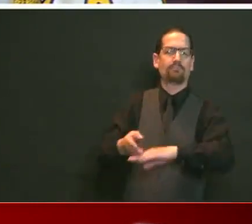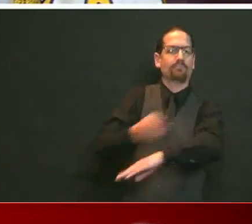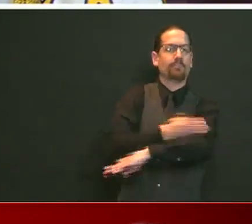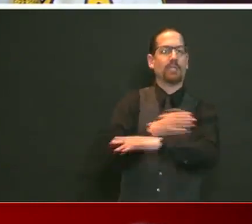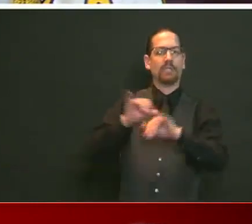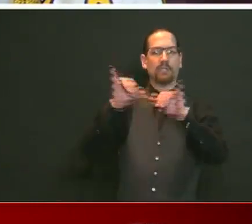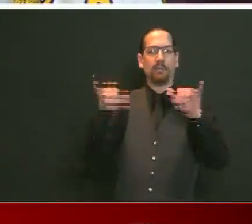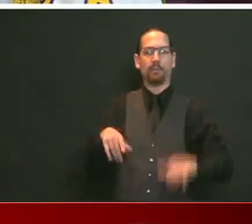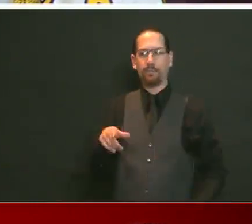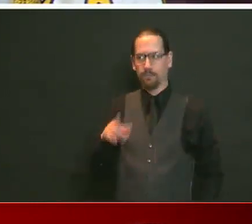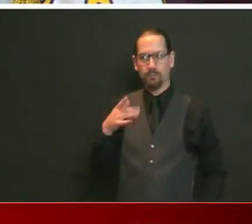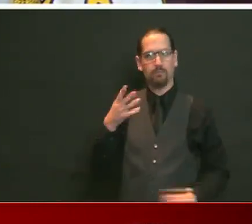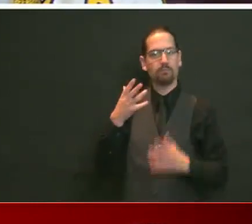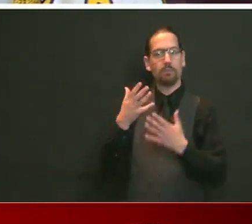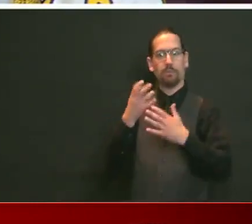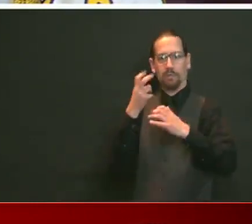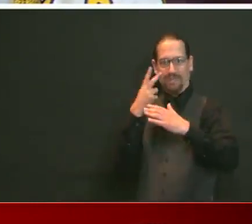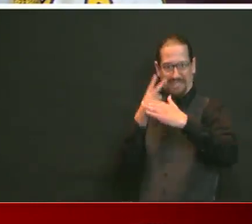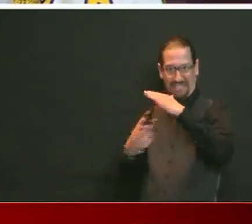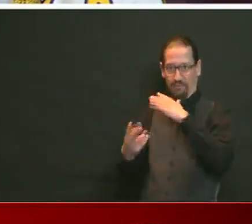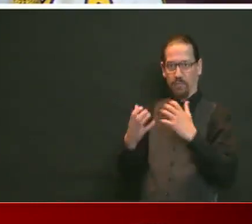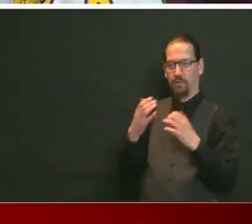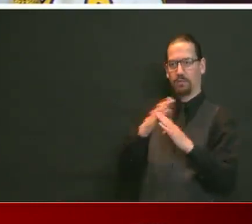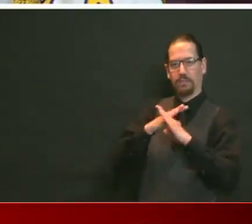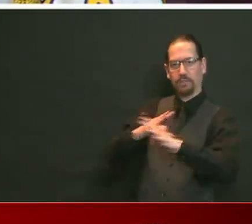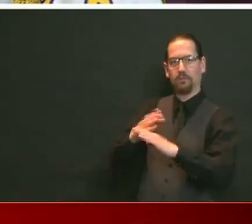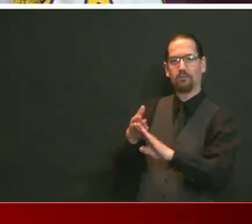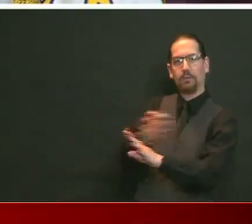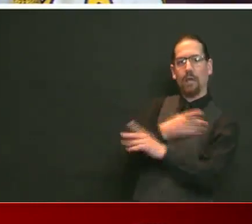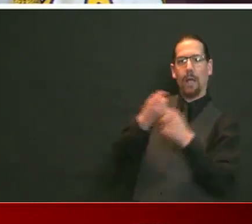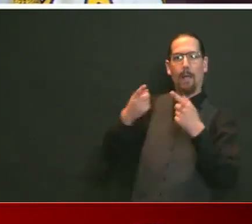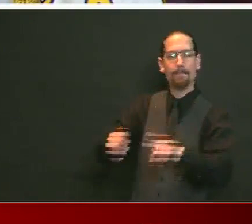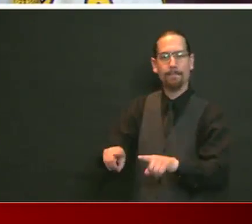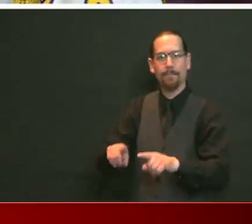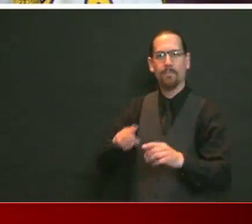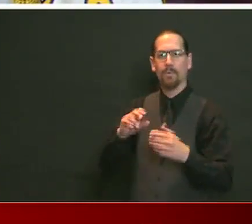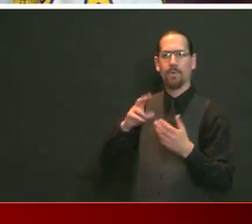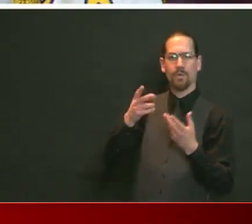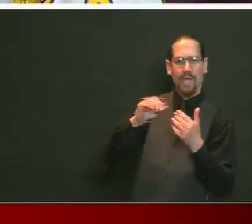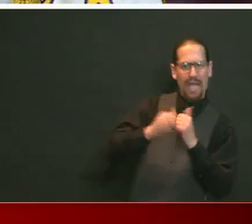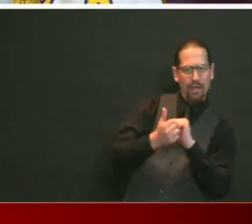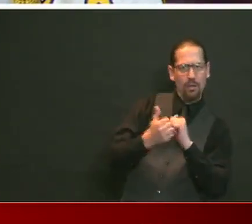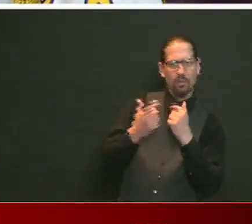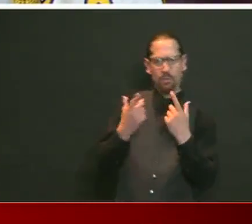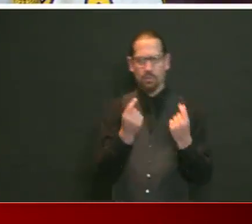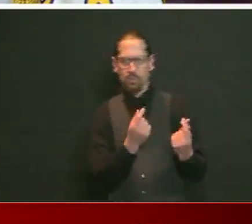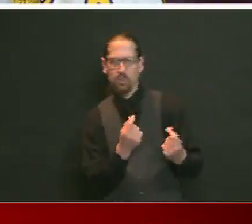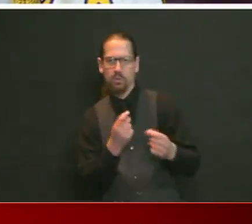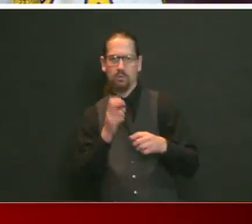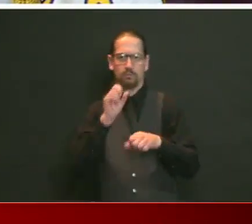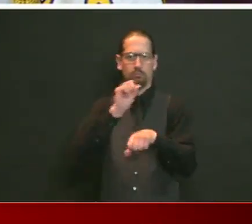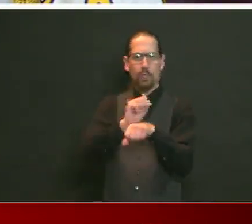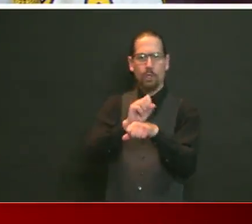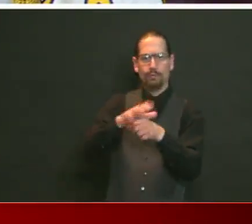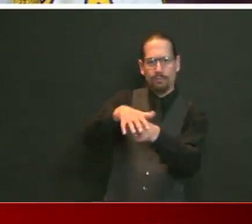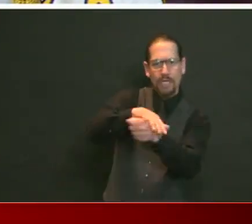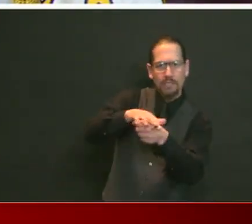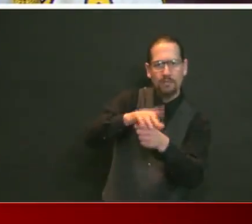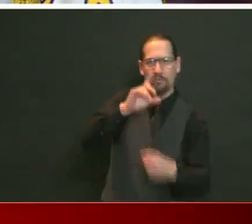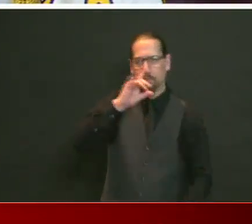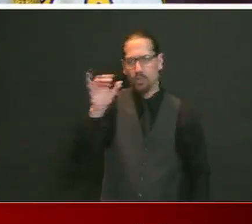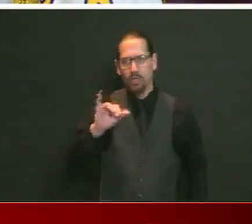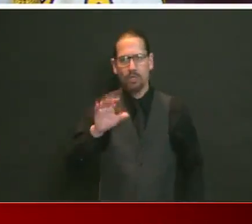and then engage various sectors, education, work sectors, and others, with testing and helping to